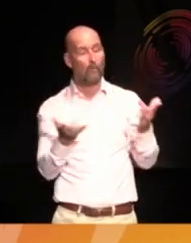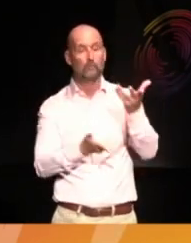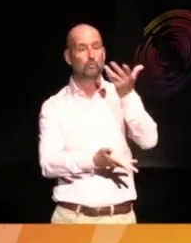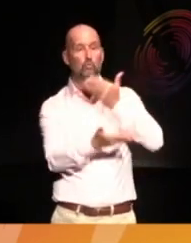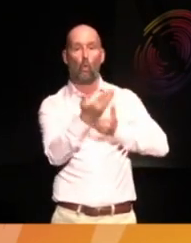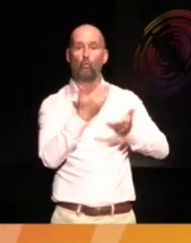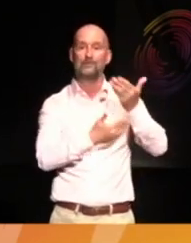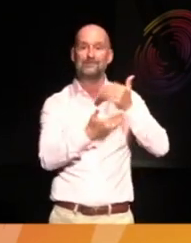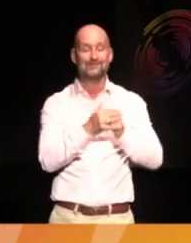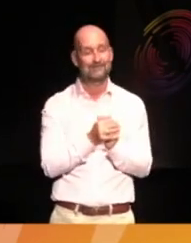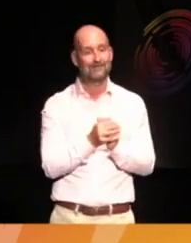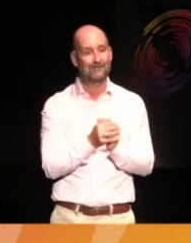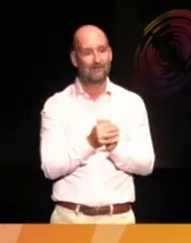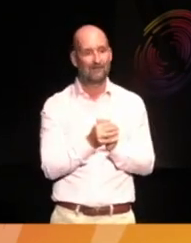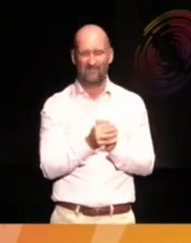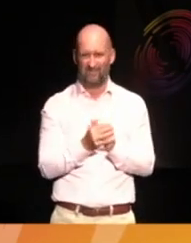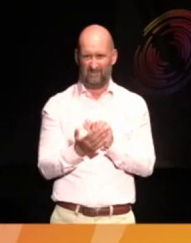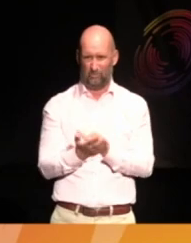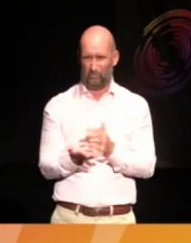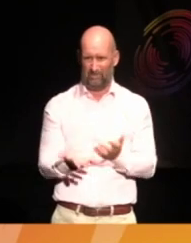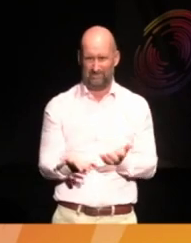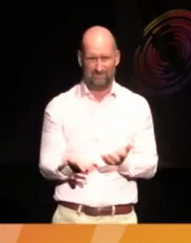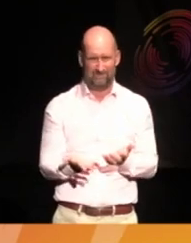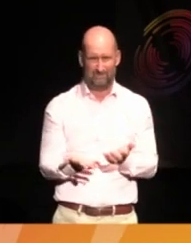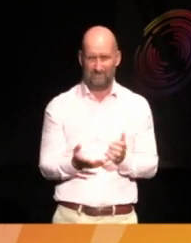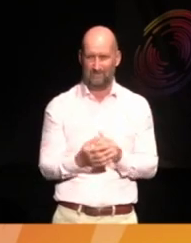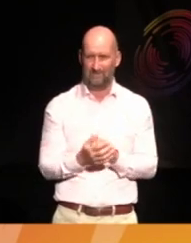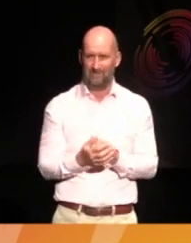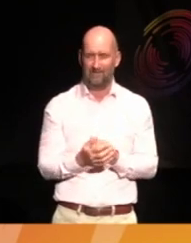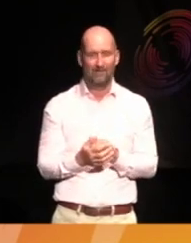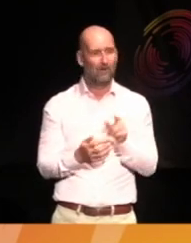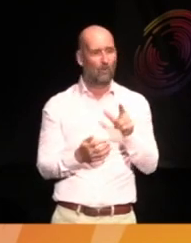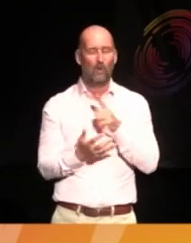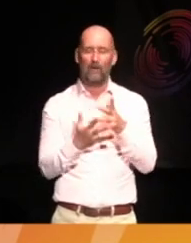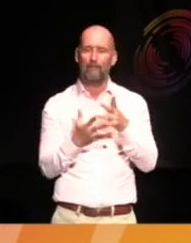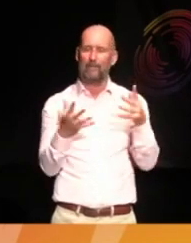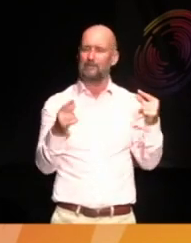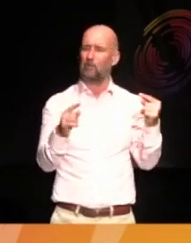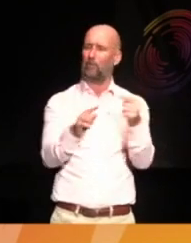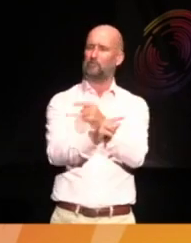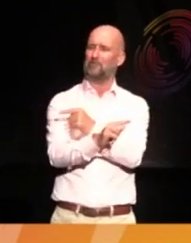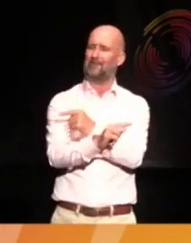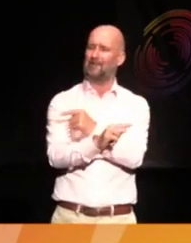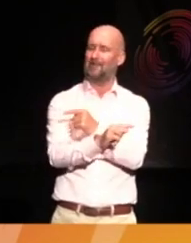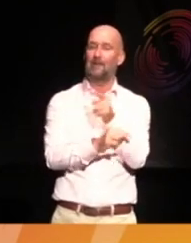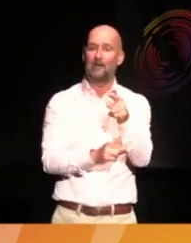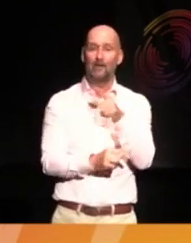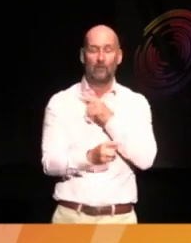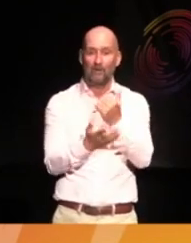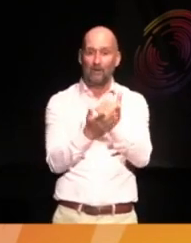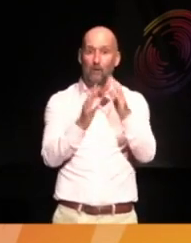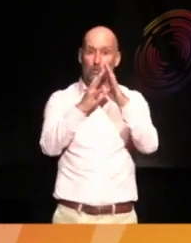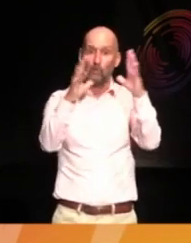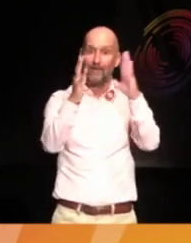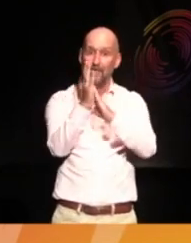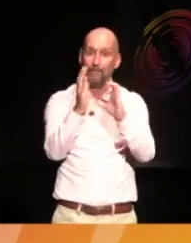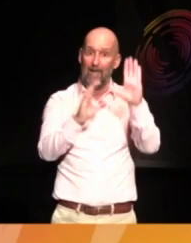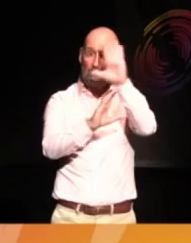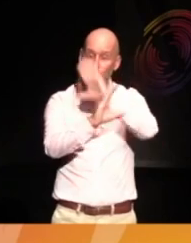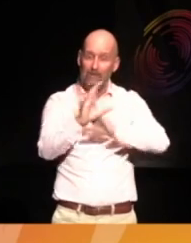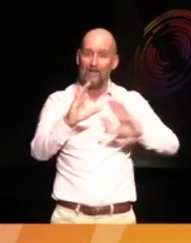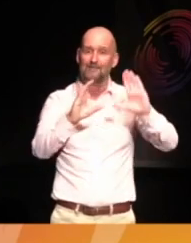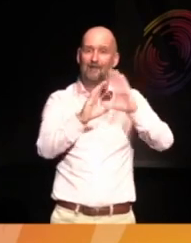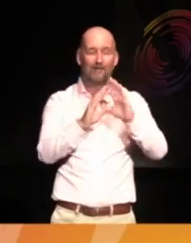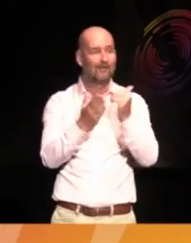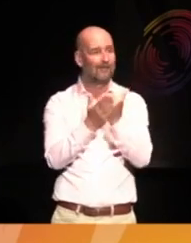stories. That's not right. And, actually, that missed the biggest opportunity, which is Greater Manchester has an